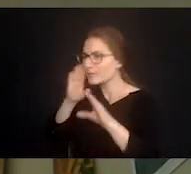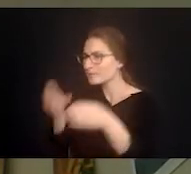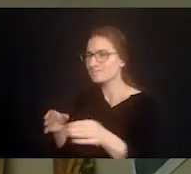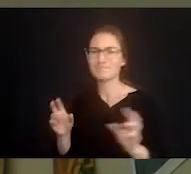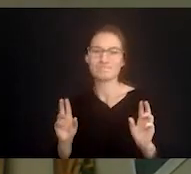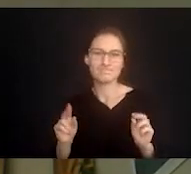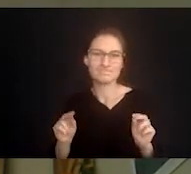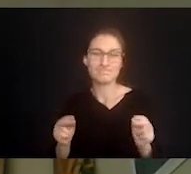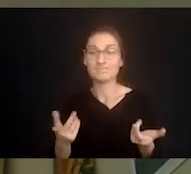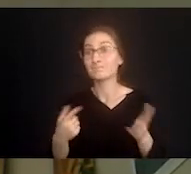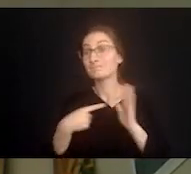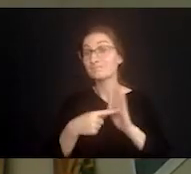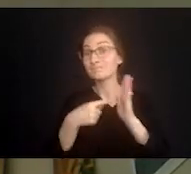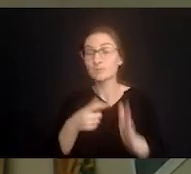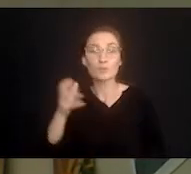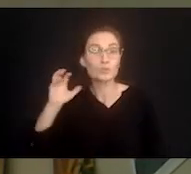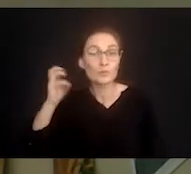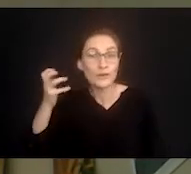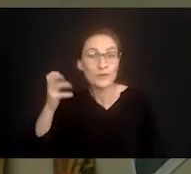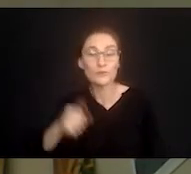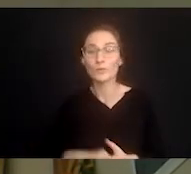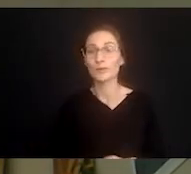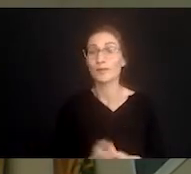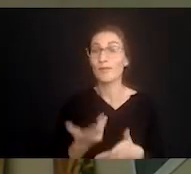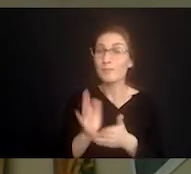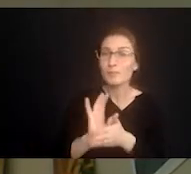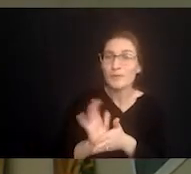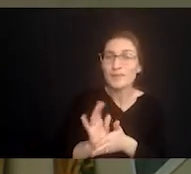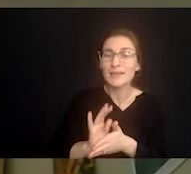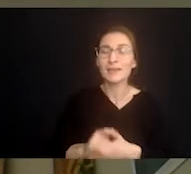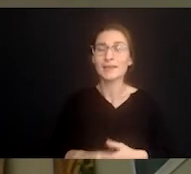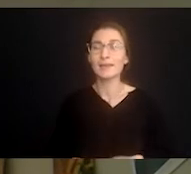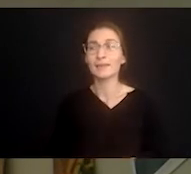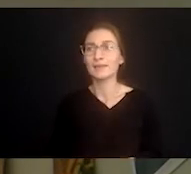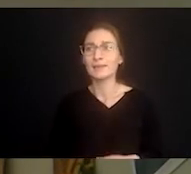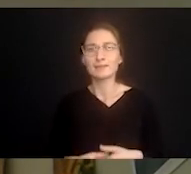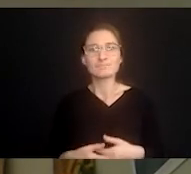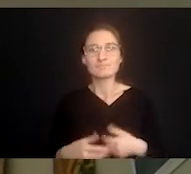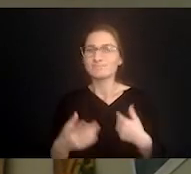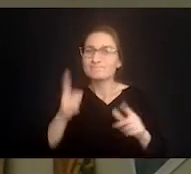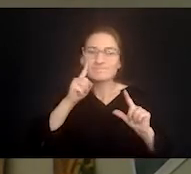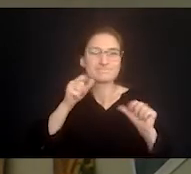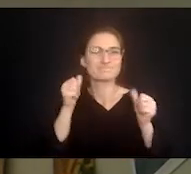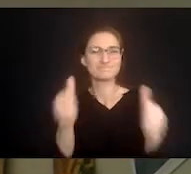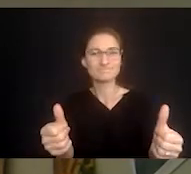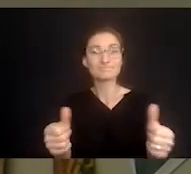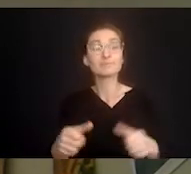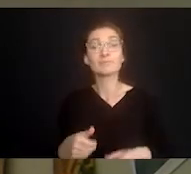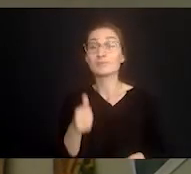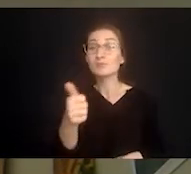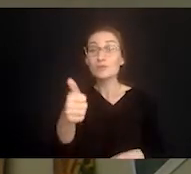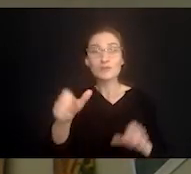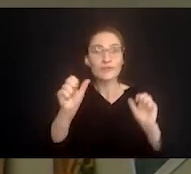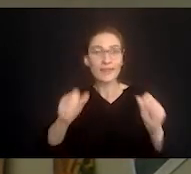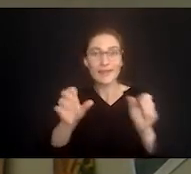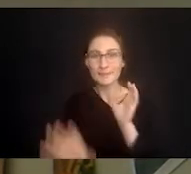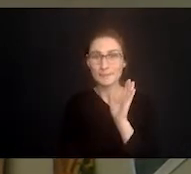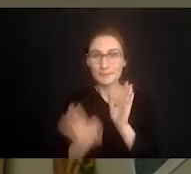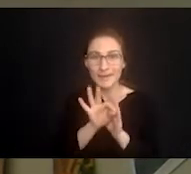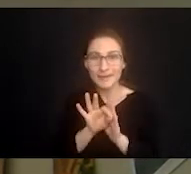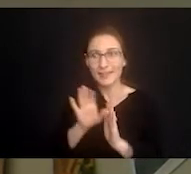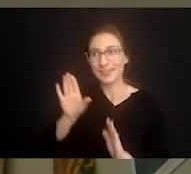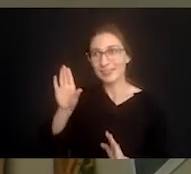you can choose the radio station in the car for a chance you choose the movie that streams for them to watch because you just can't hear the